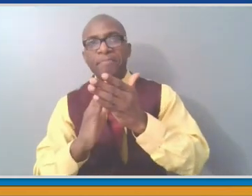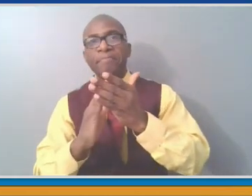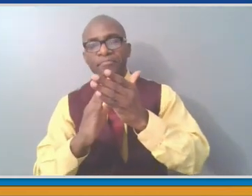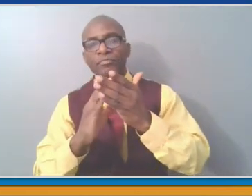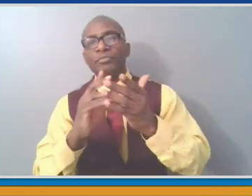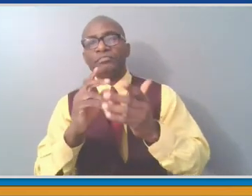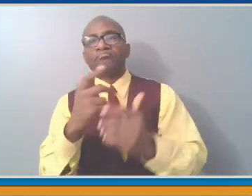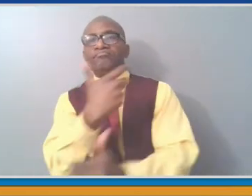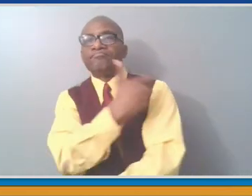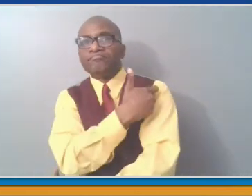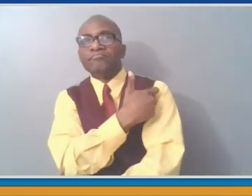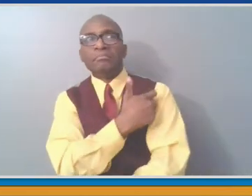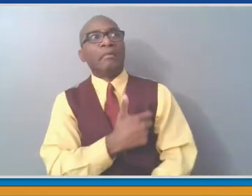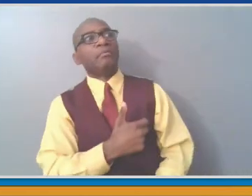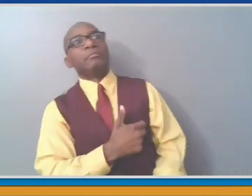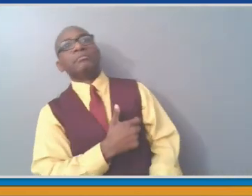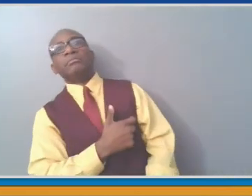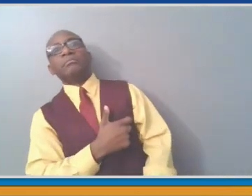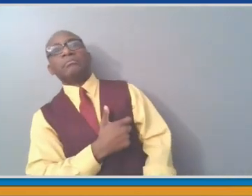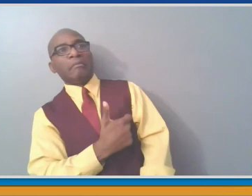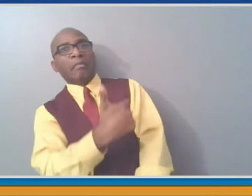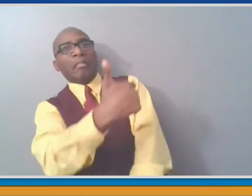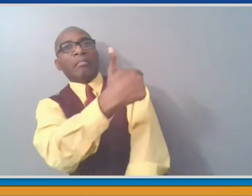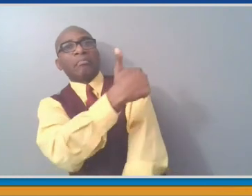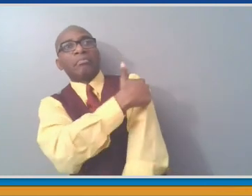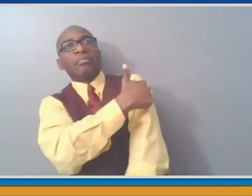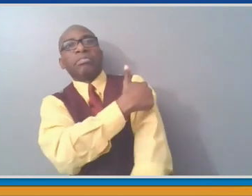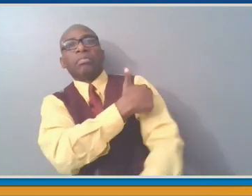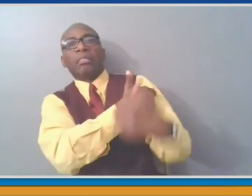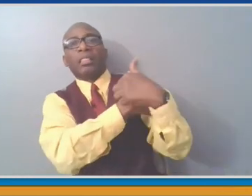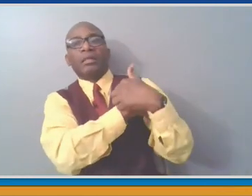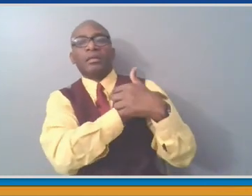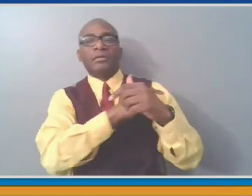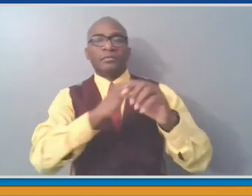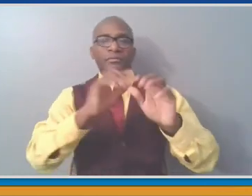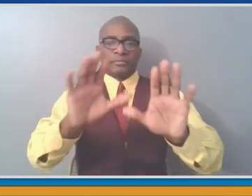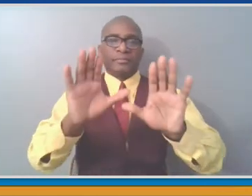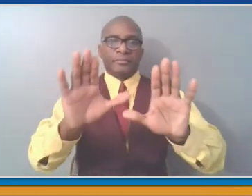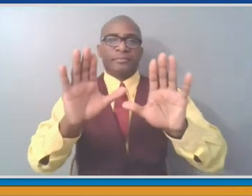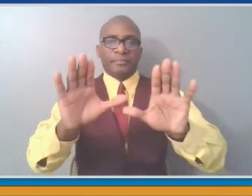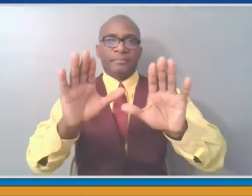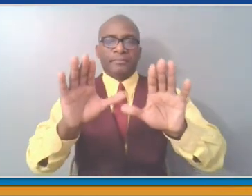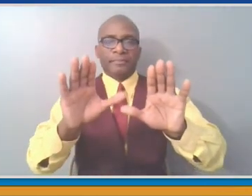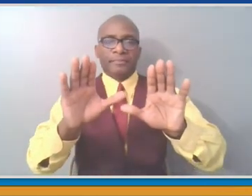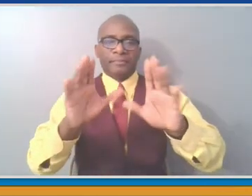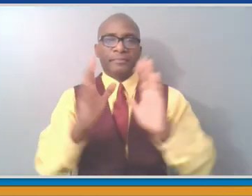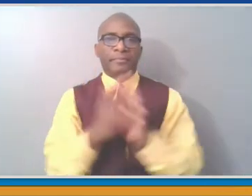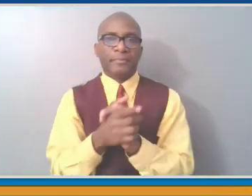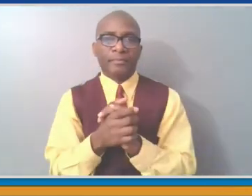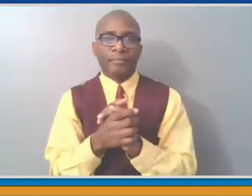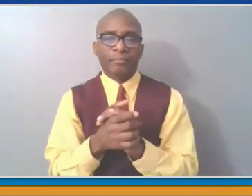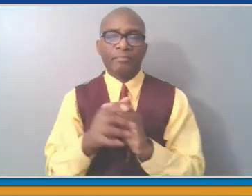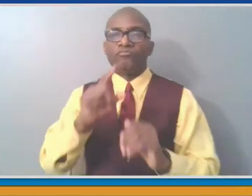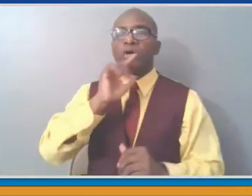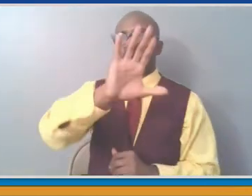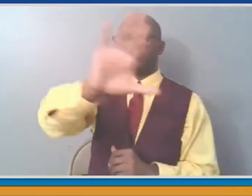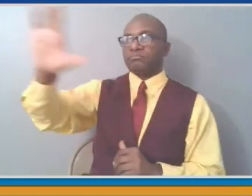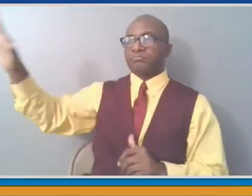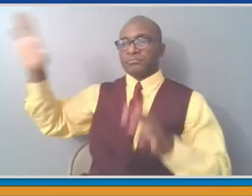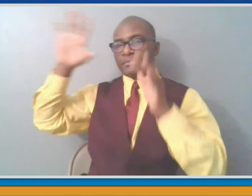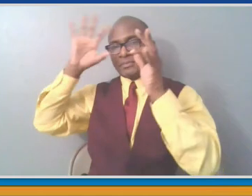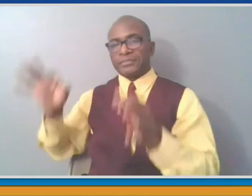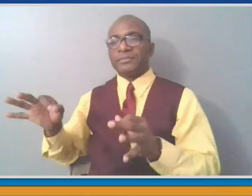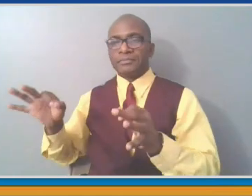sense of, yeah, I've been doing this for 10, 20 years, and there's been no problem with it. And I think that raises the vaccine hesitancy. So we're going through what I would hope would be a